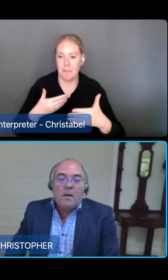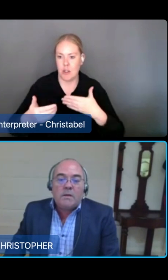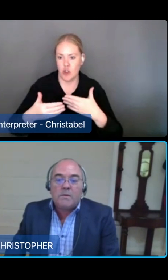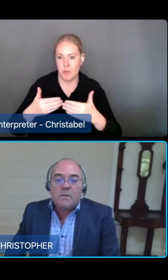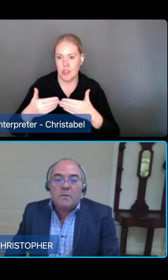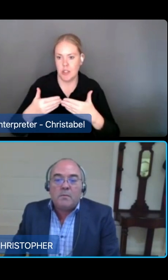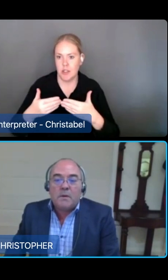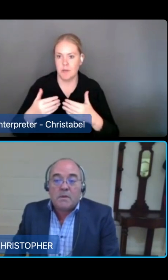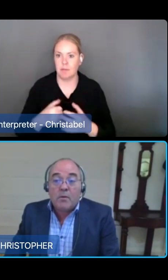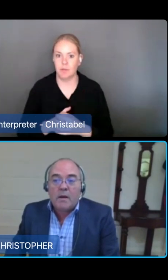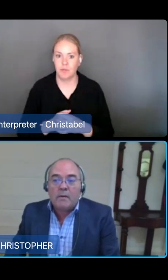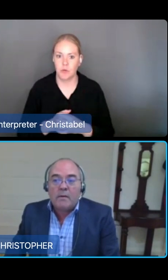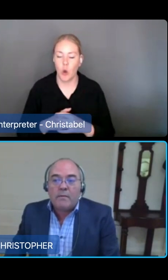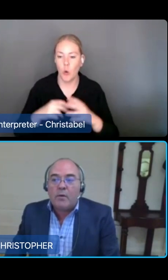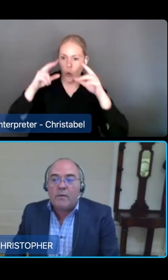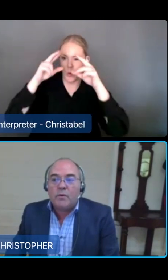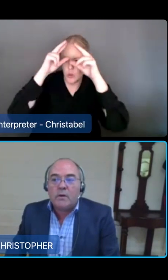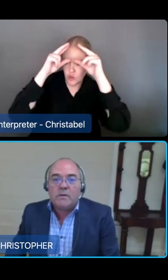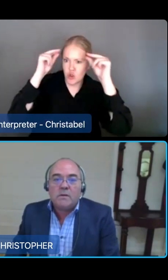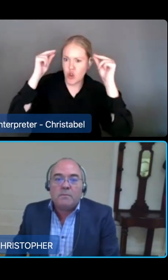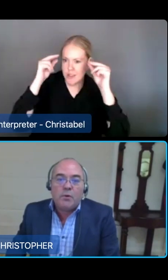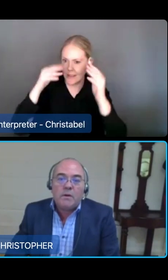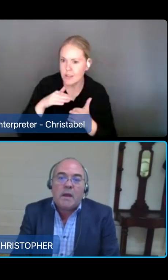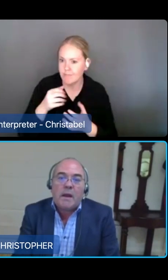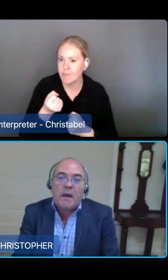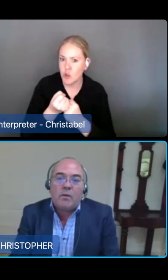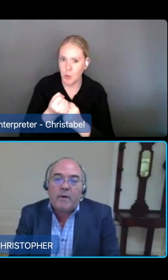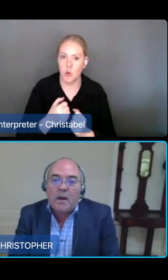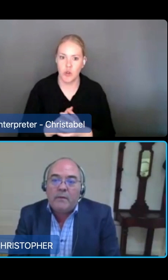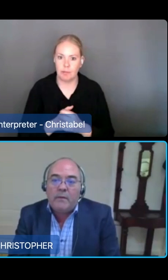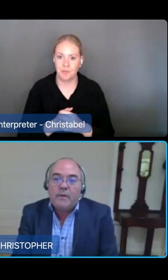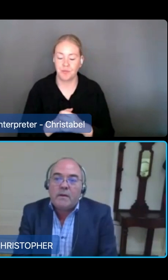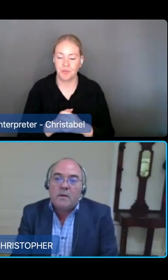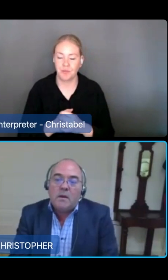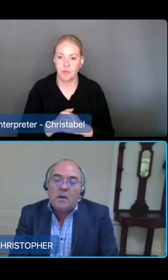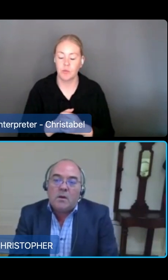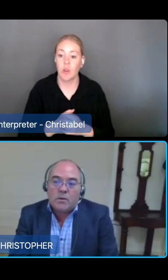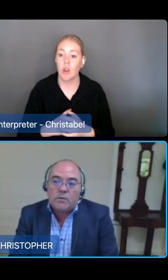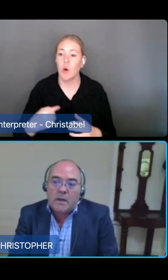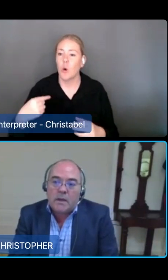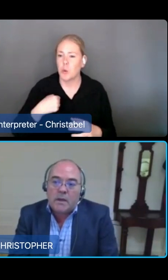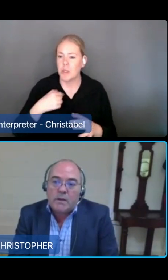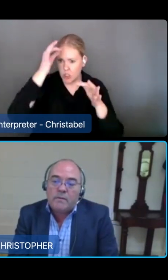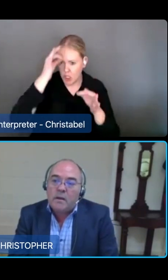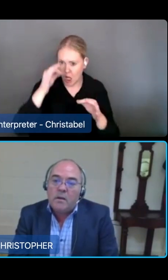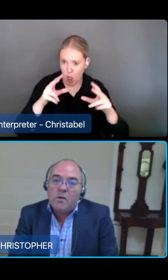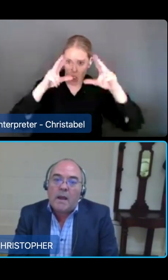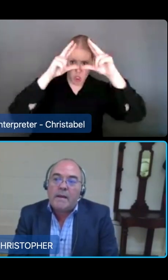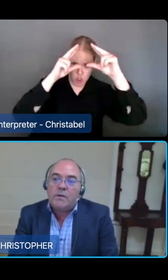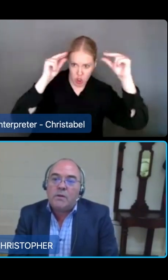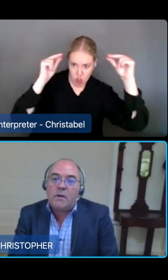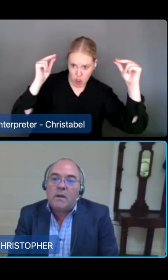Nursing has been separated from category four services and put into category five to reflect consultation feedback